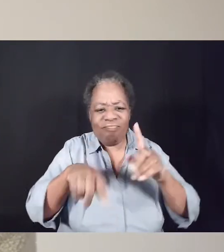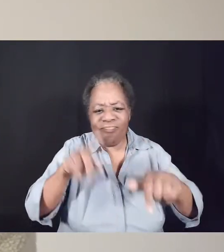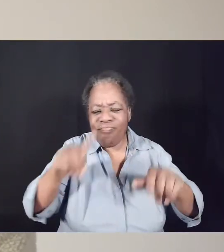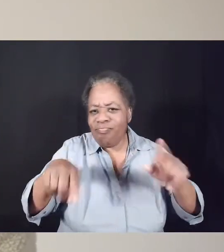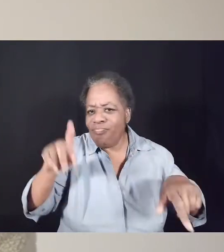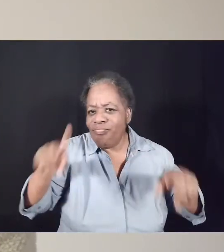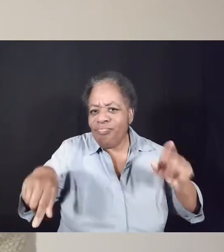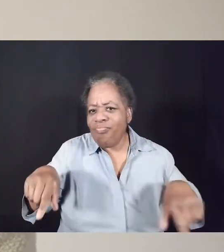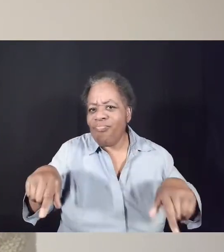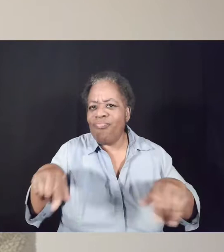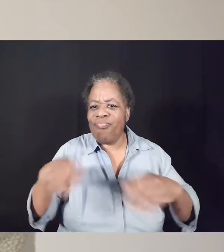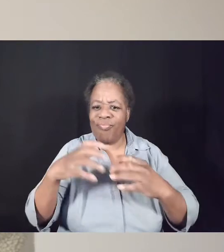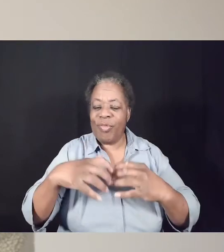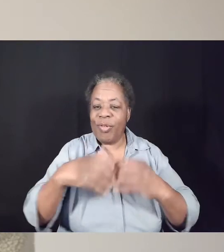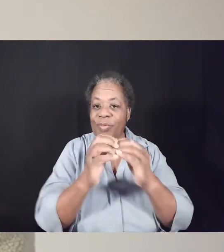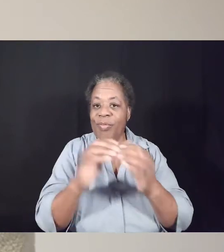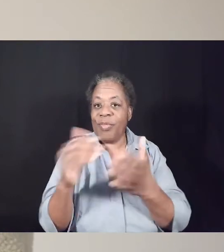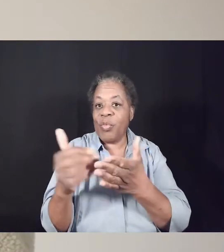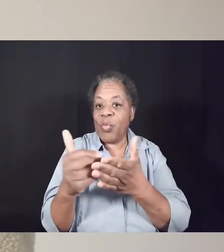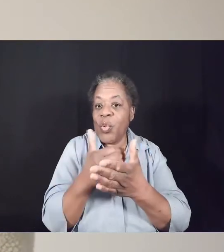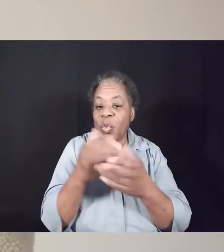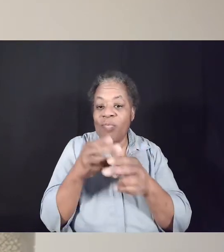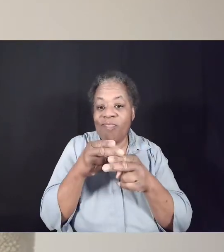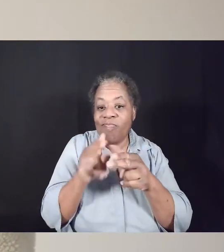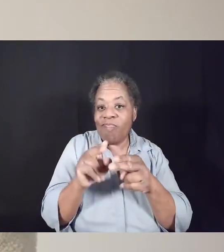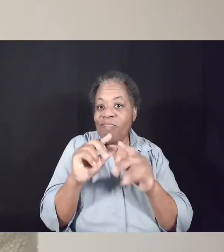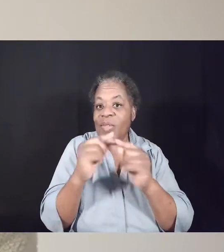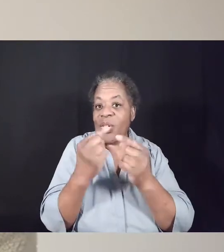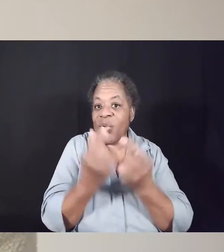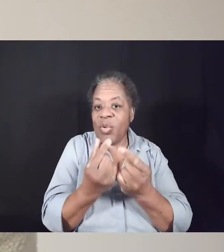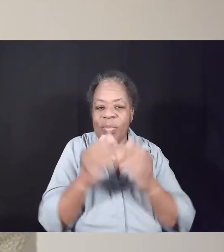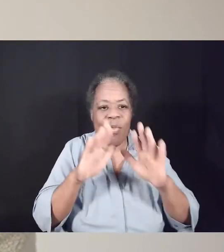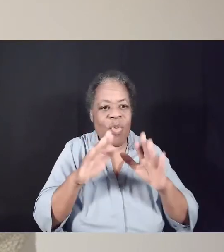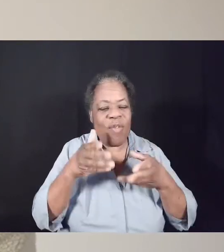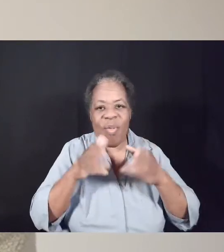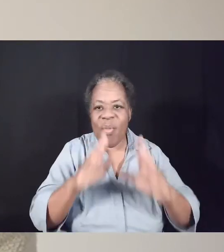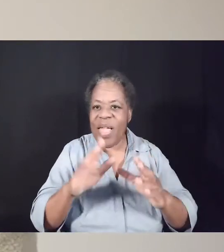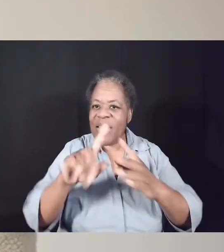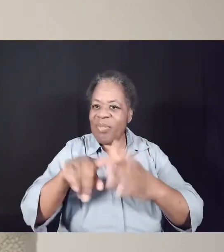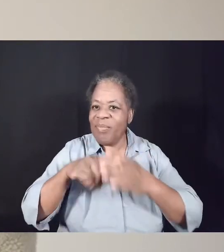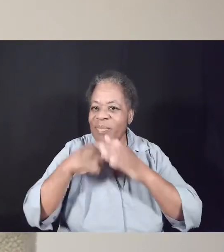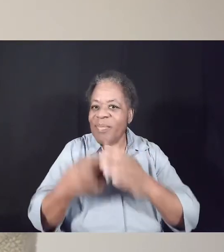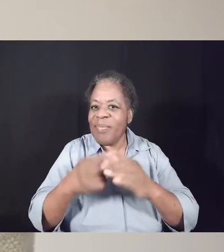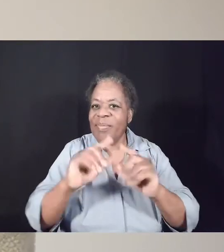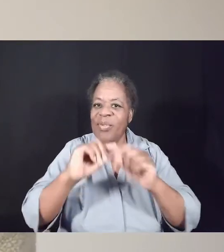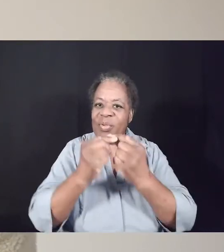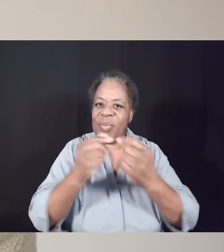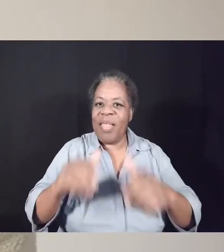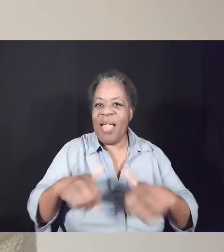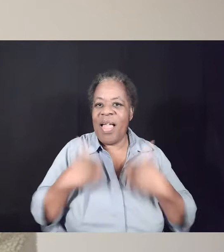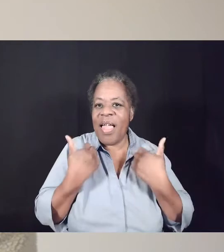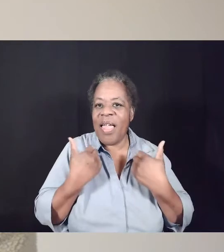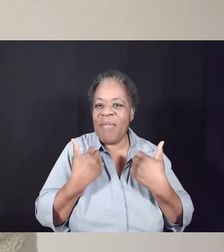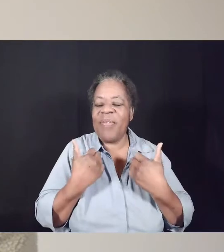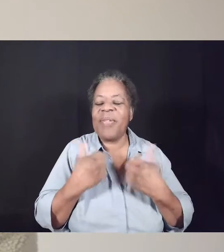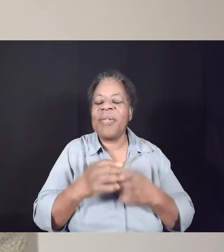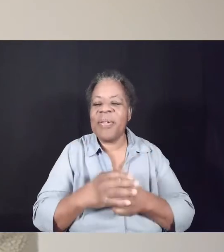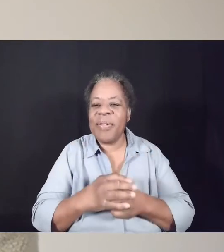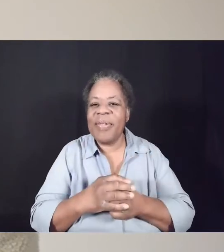launching several new short-term groups, which are a great way to get started in group life if you've never been a part of one before.